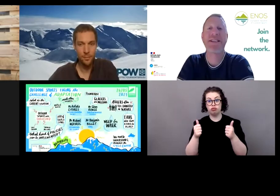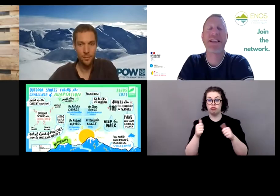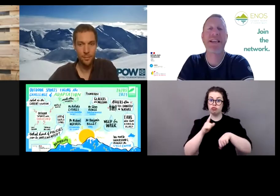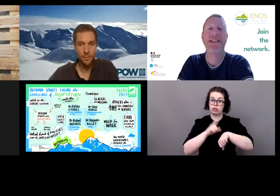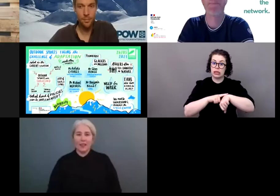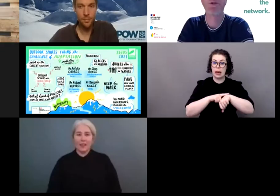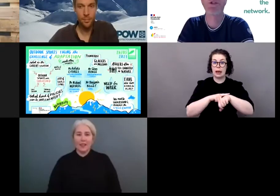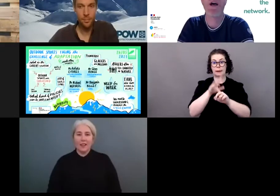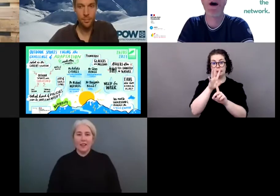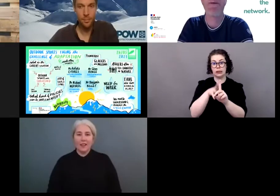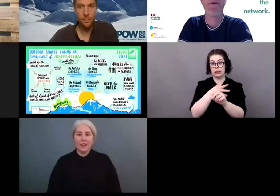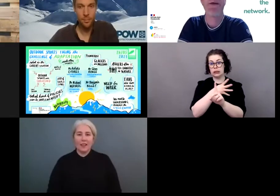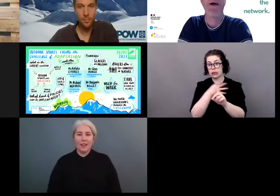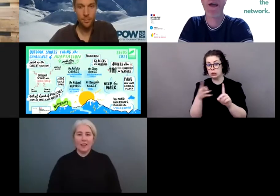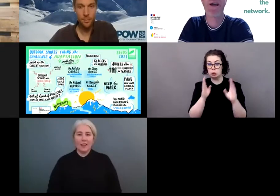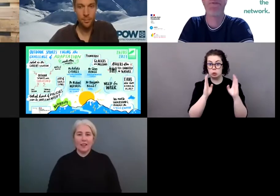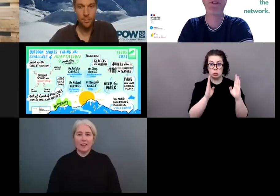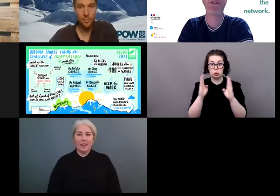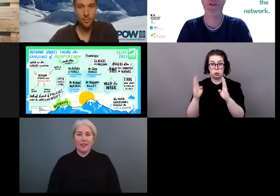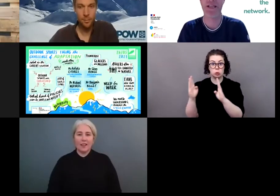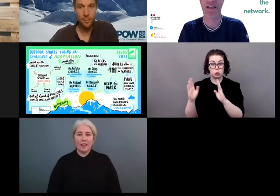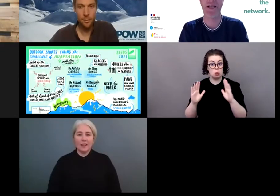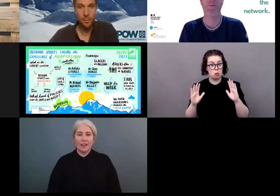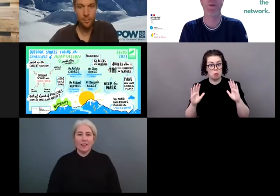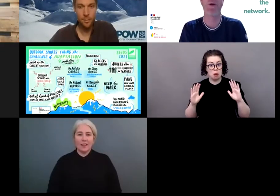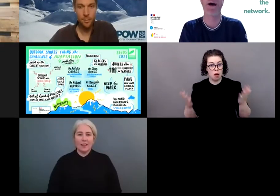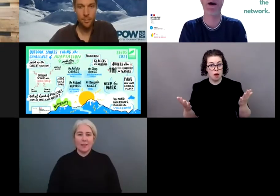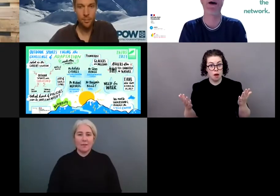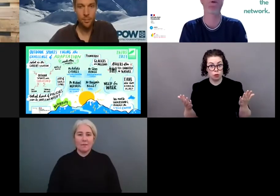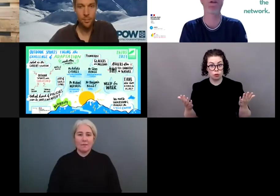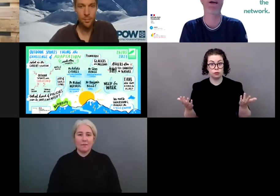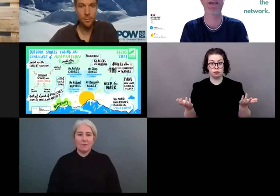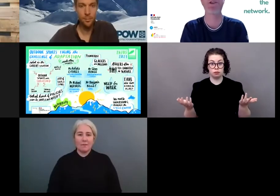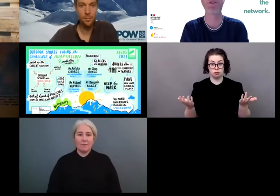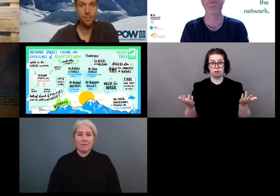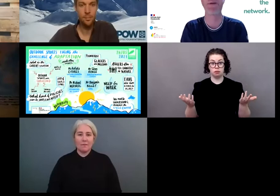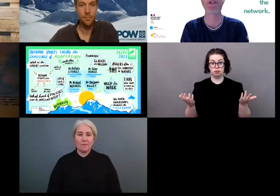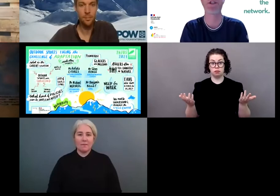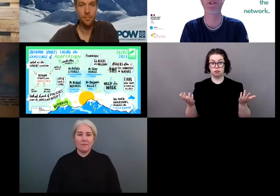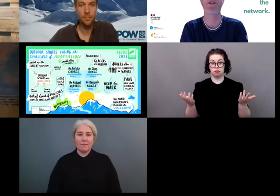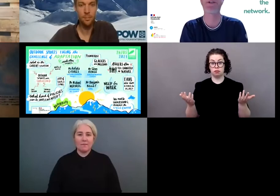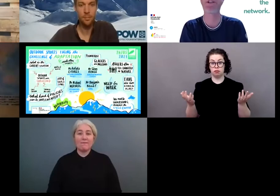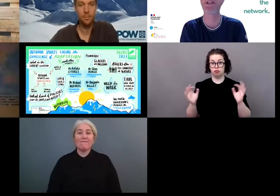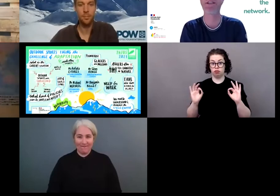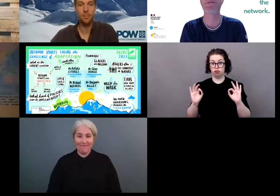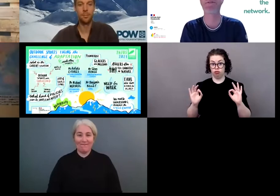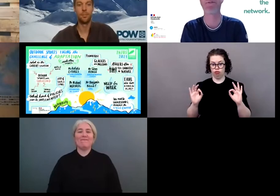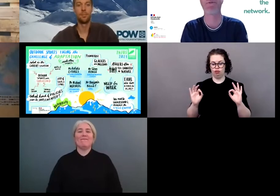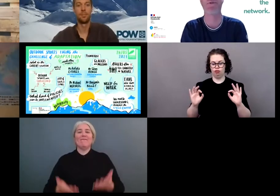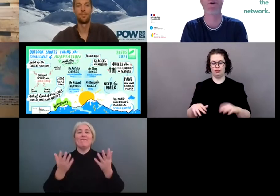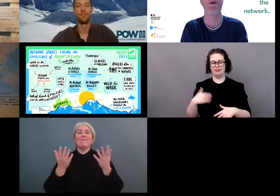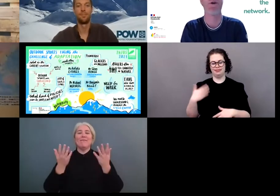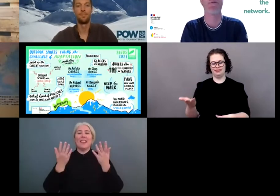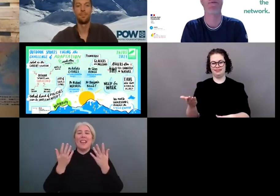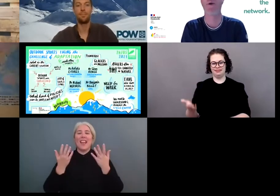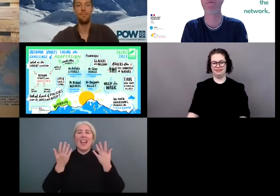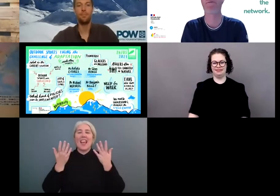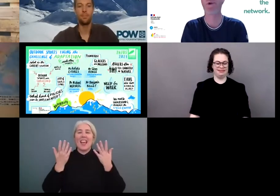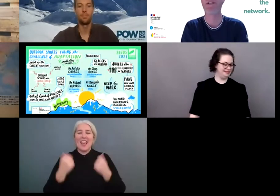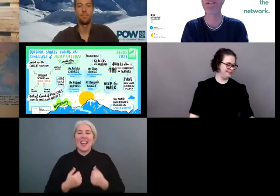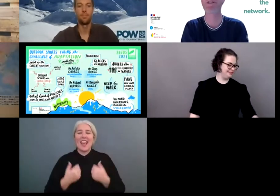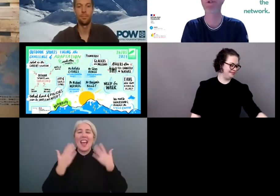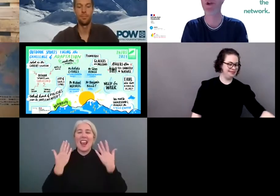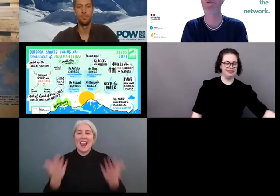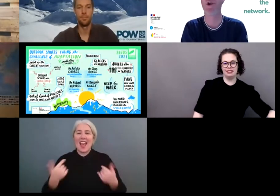a very interesting example. A very interesting example. I would like here to mention some initiatives from,